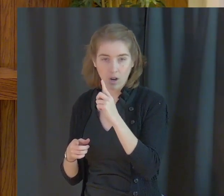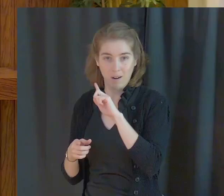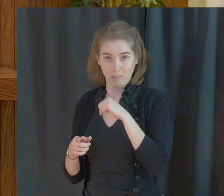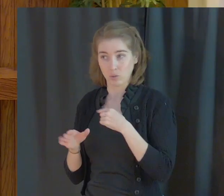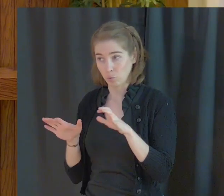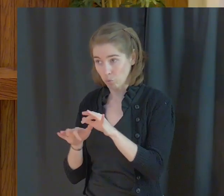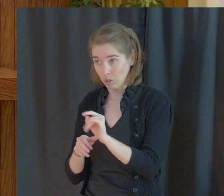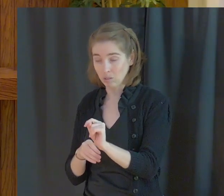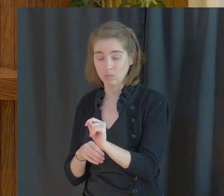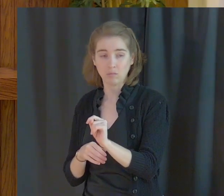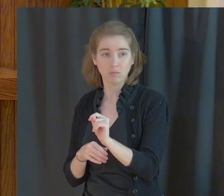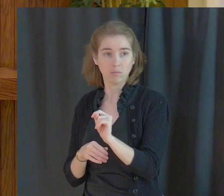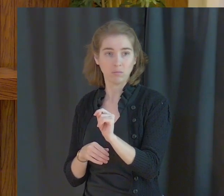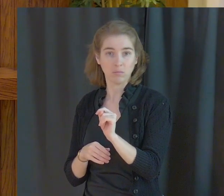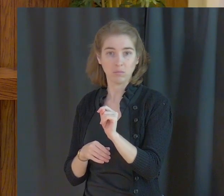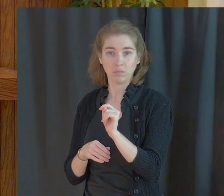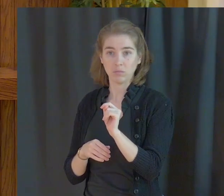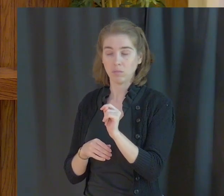it.